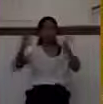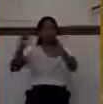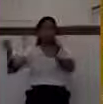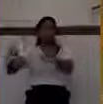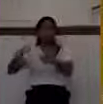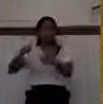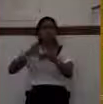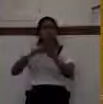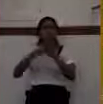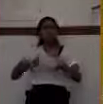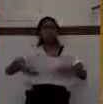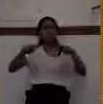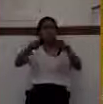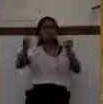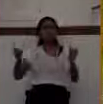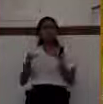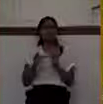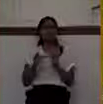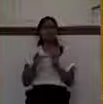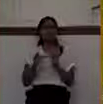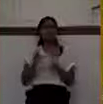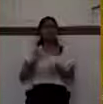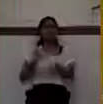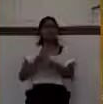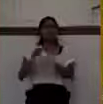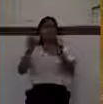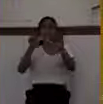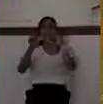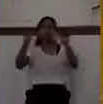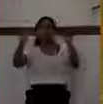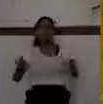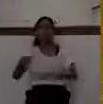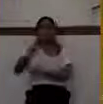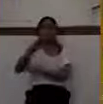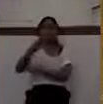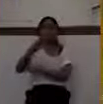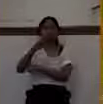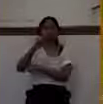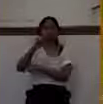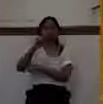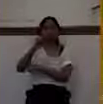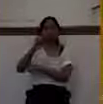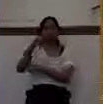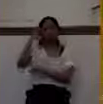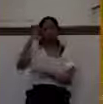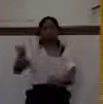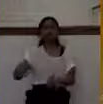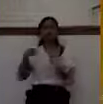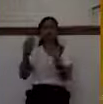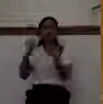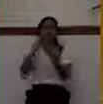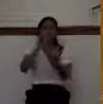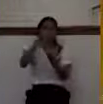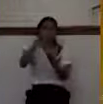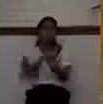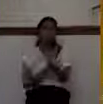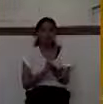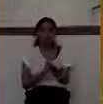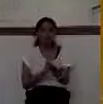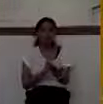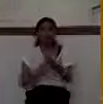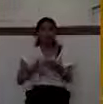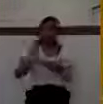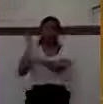that they would build to sacrifice to false gods. They would build up these high places.